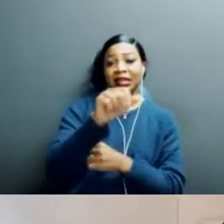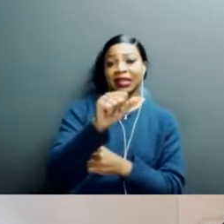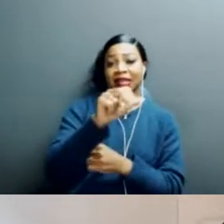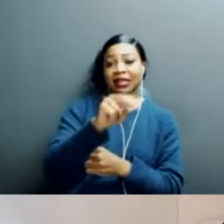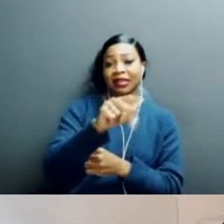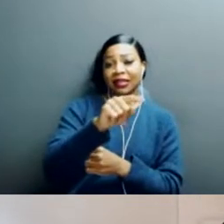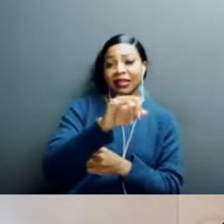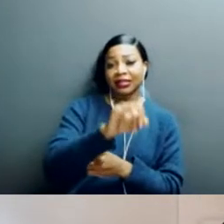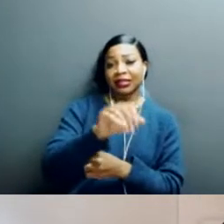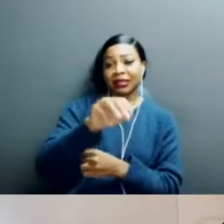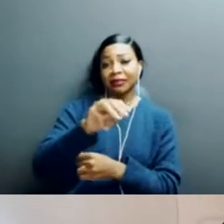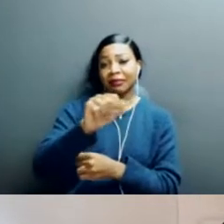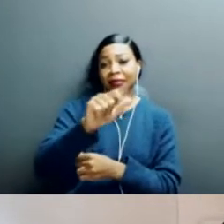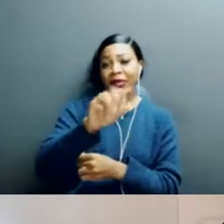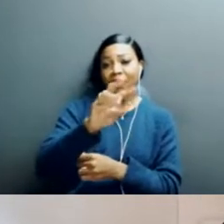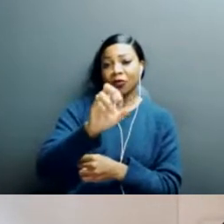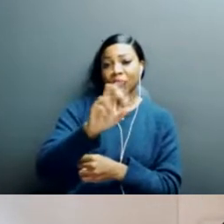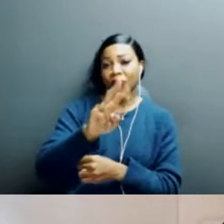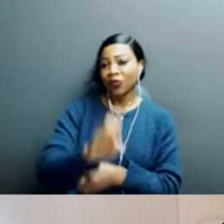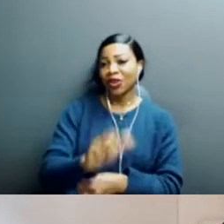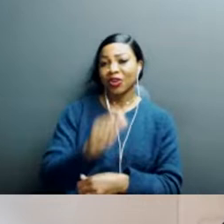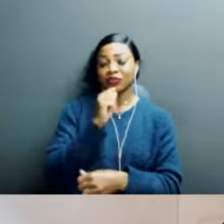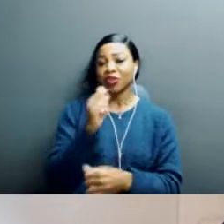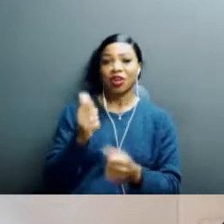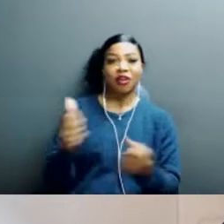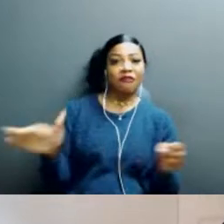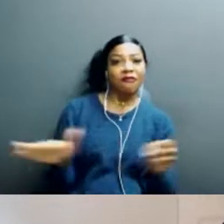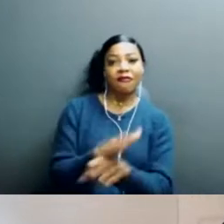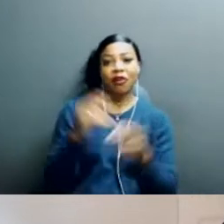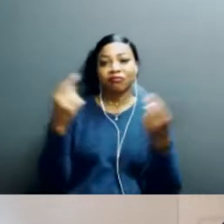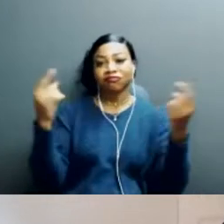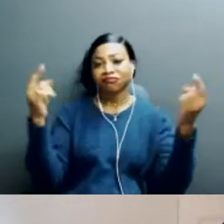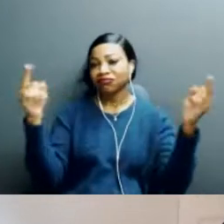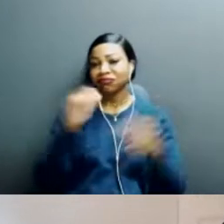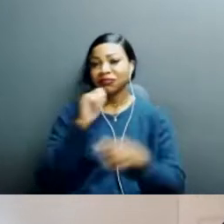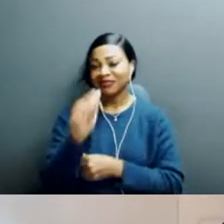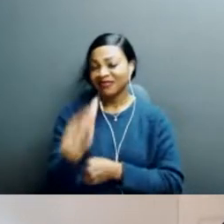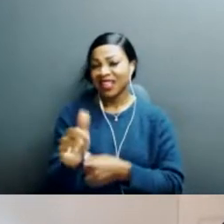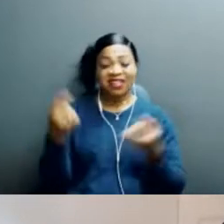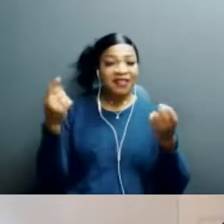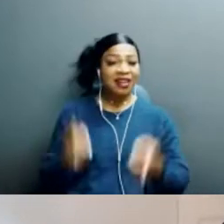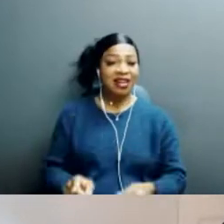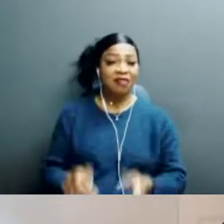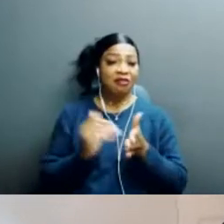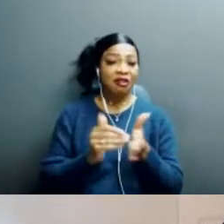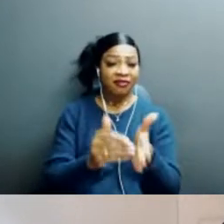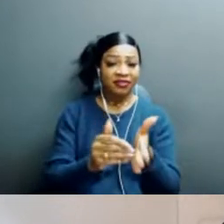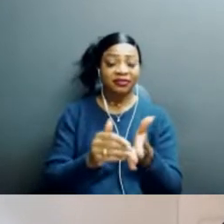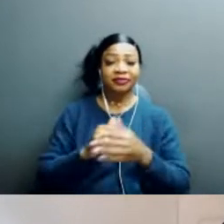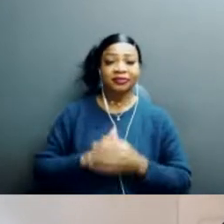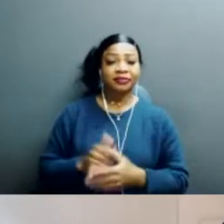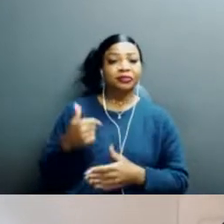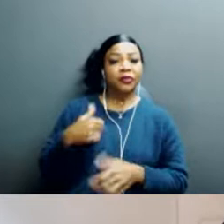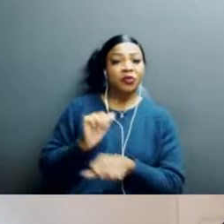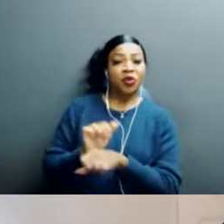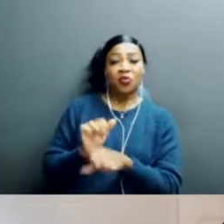effective. Um, there, it's so easy to compromise an endpoint, and it happens all the time. every, or I've worked at